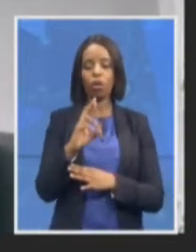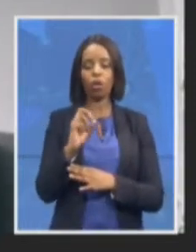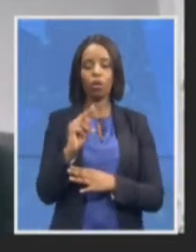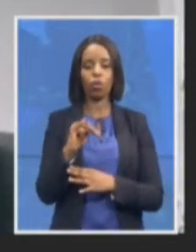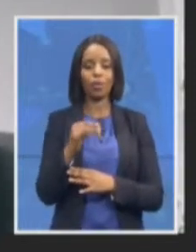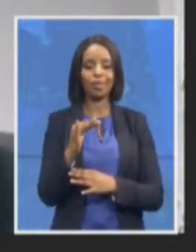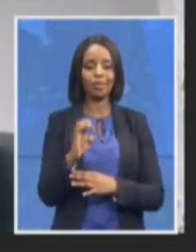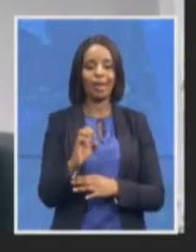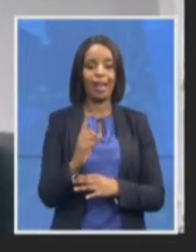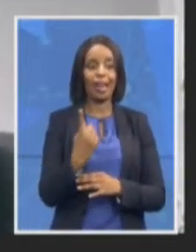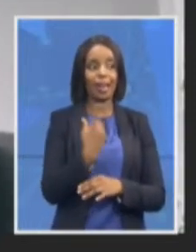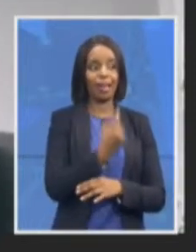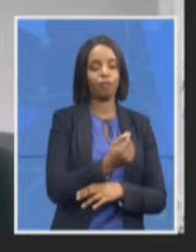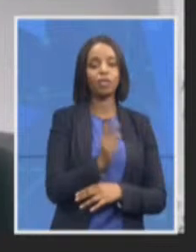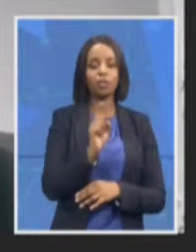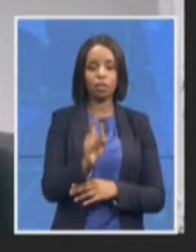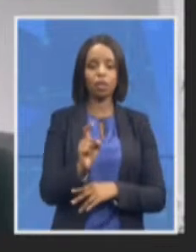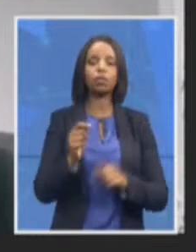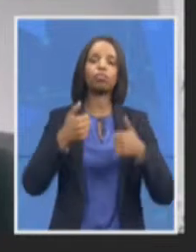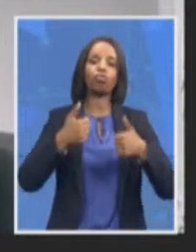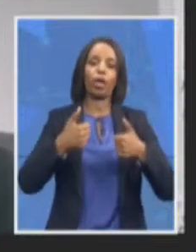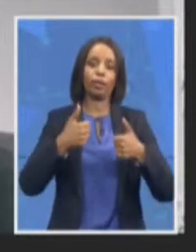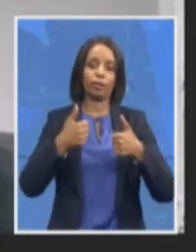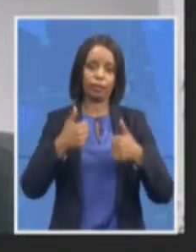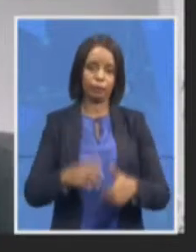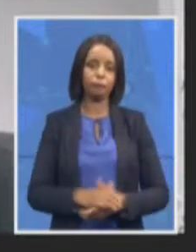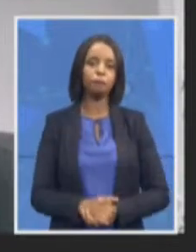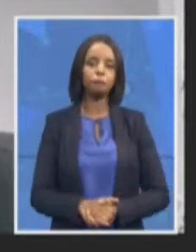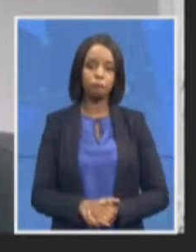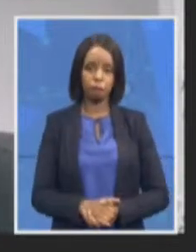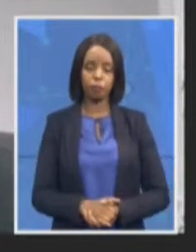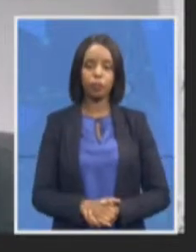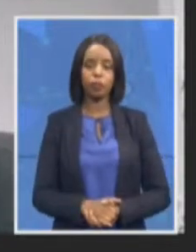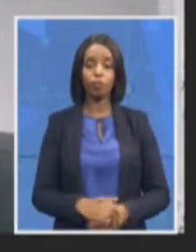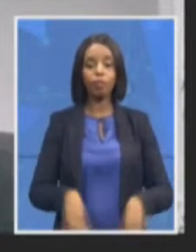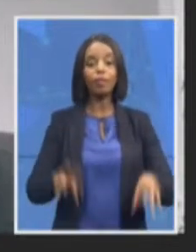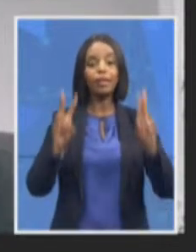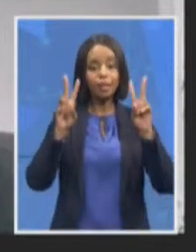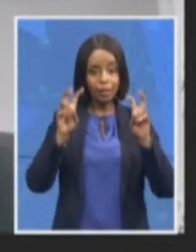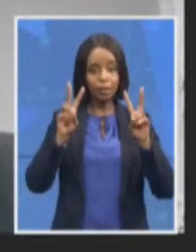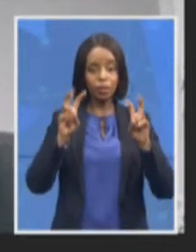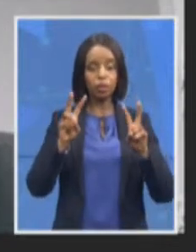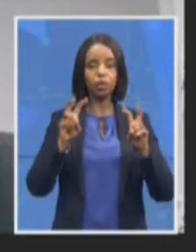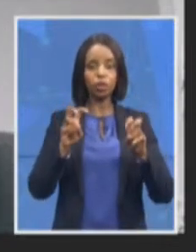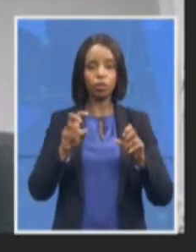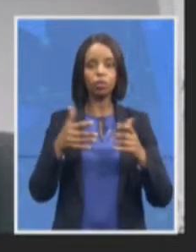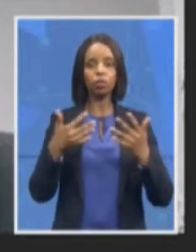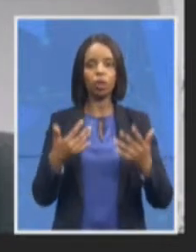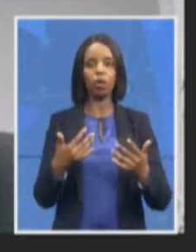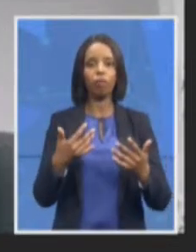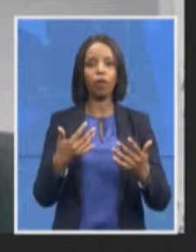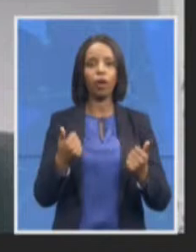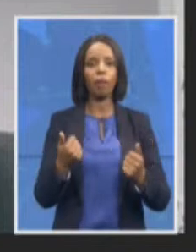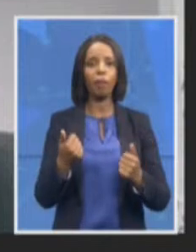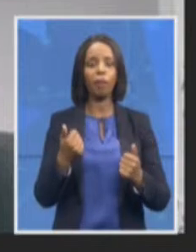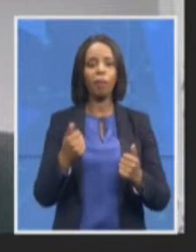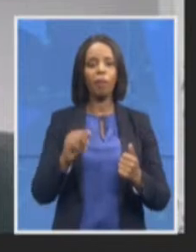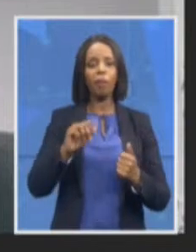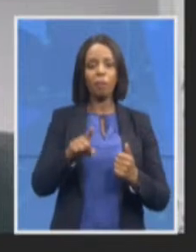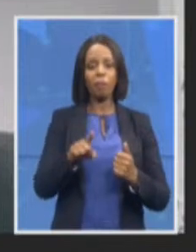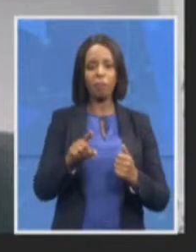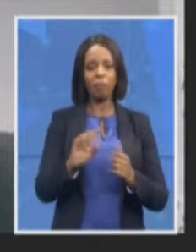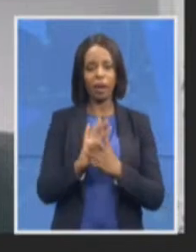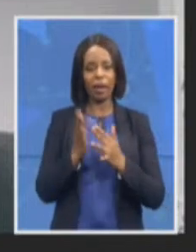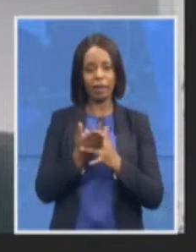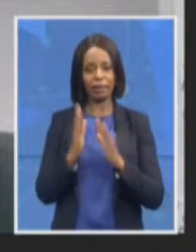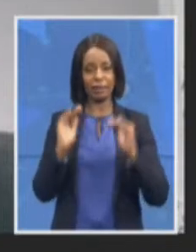on the issue of you know intervening in high-profile cases I think that what I should firstly say is that